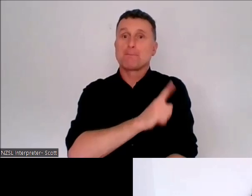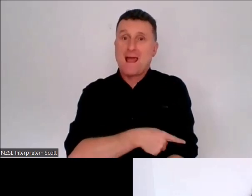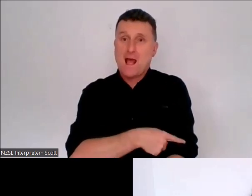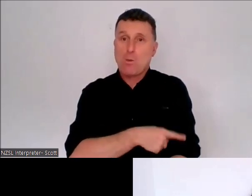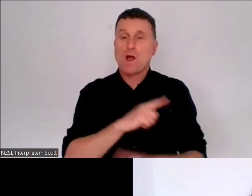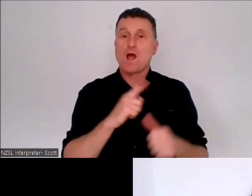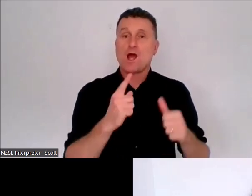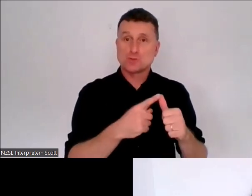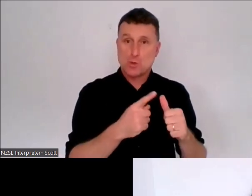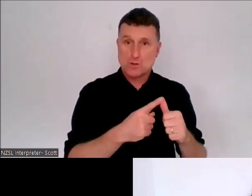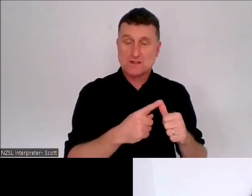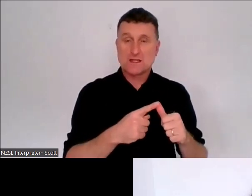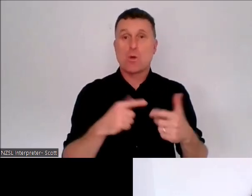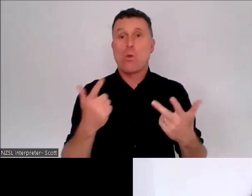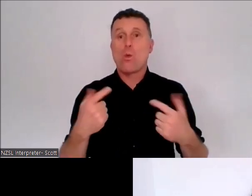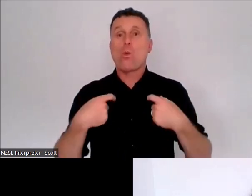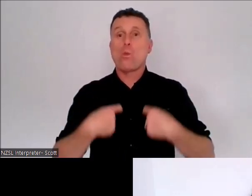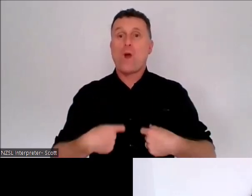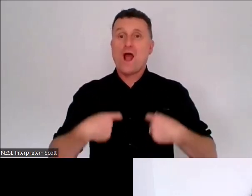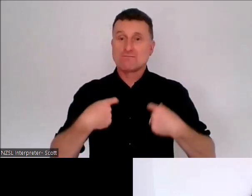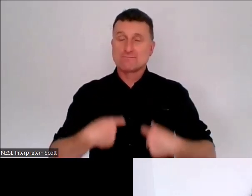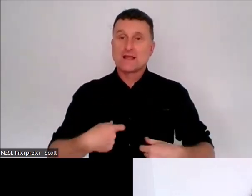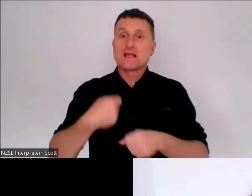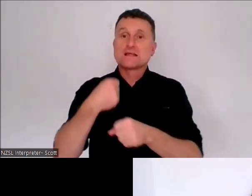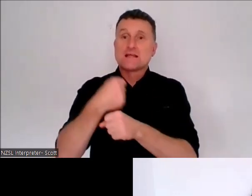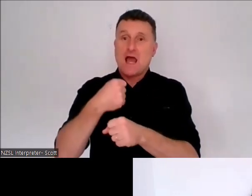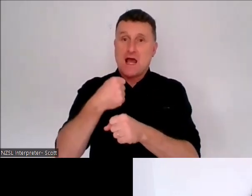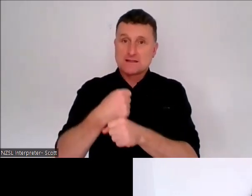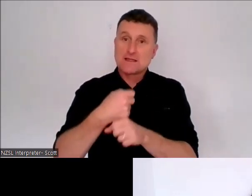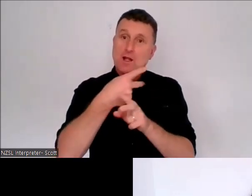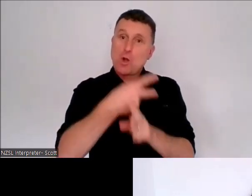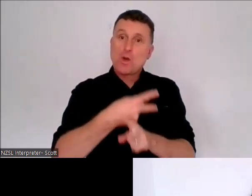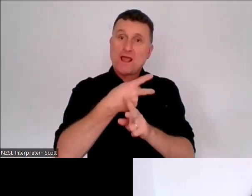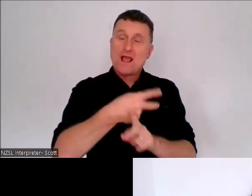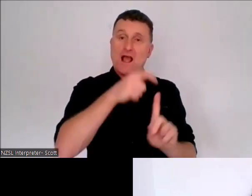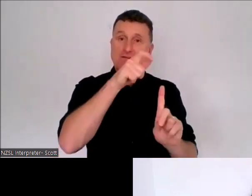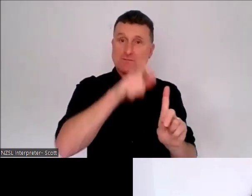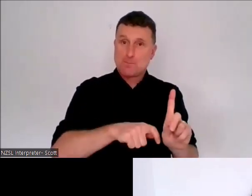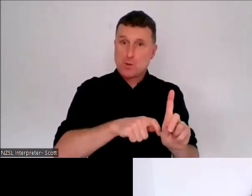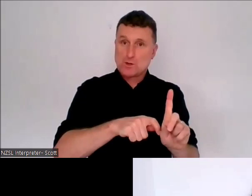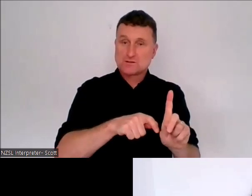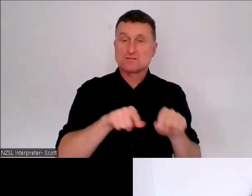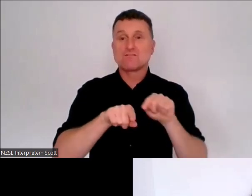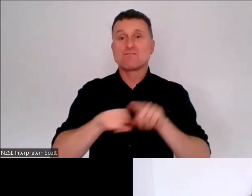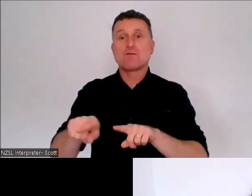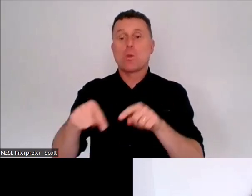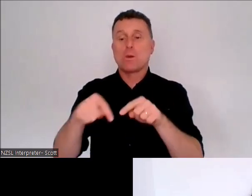under the protection personal property rights act.